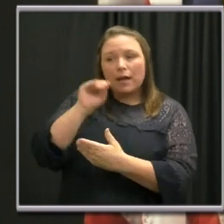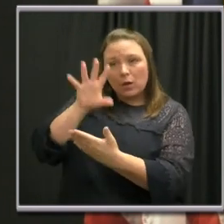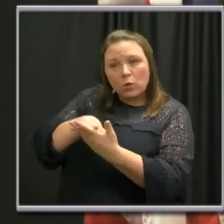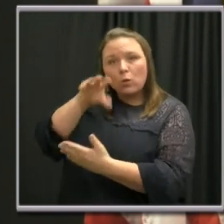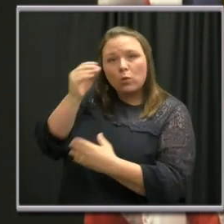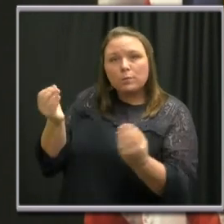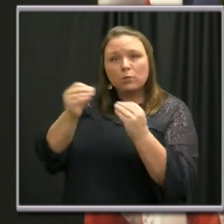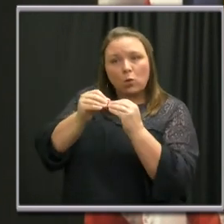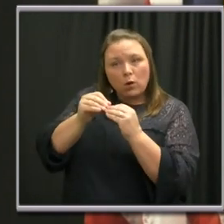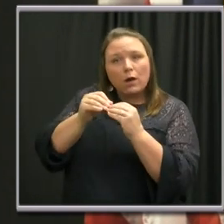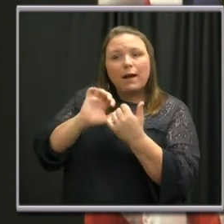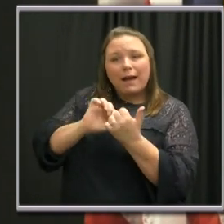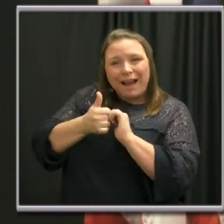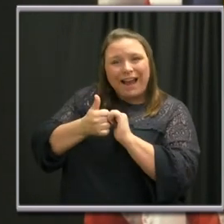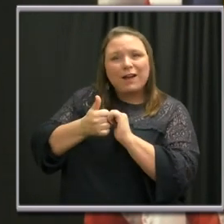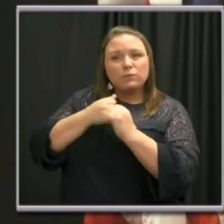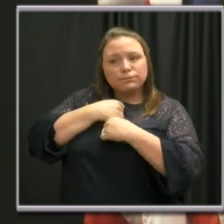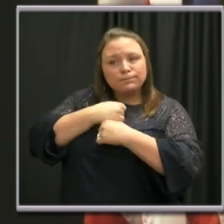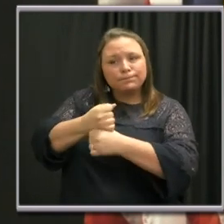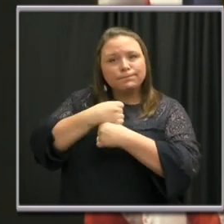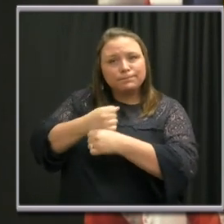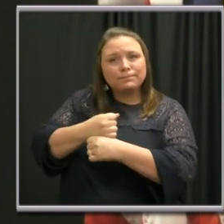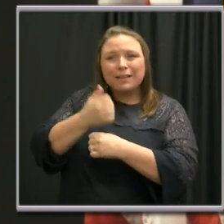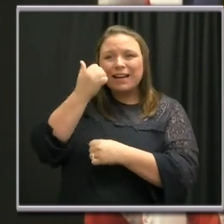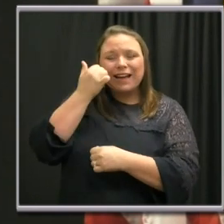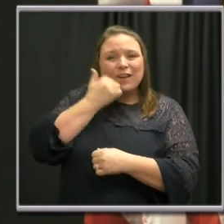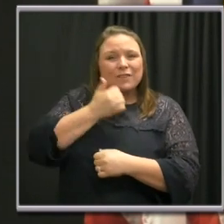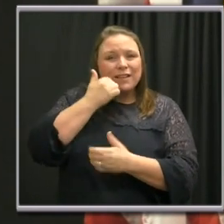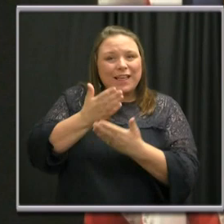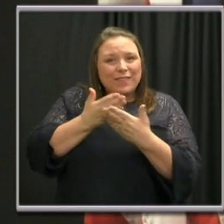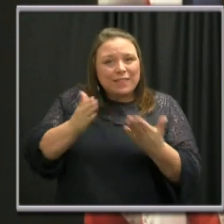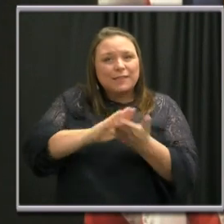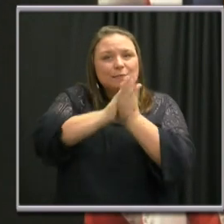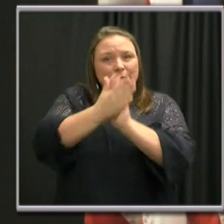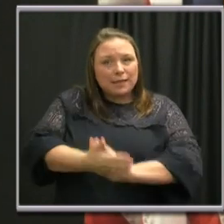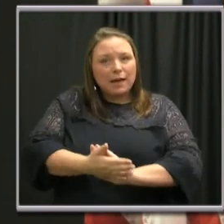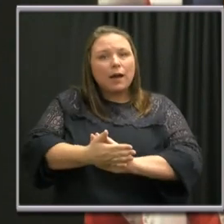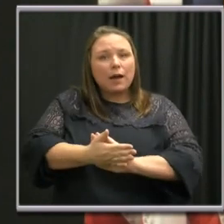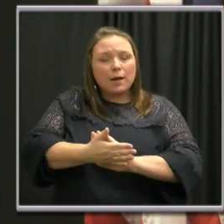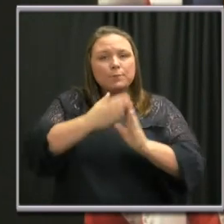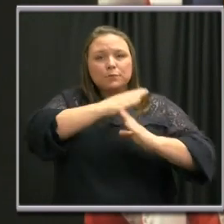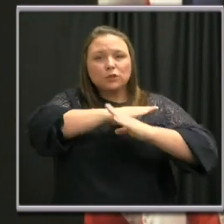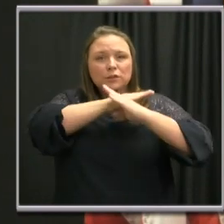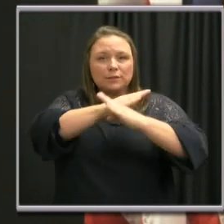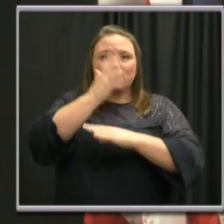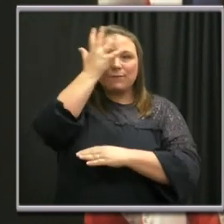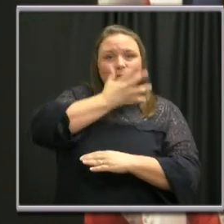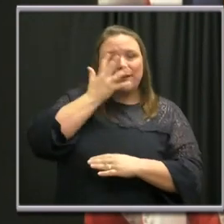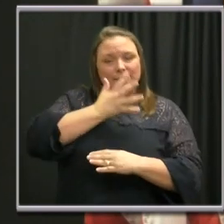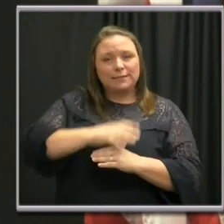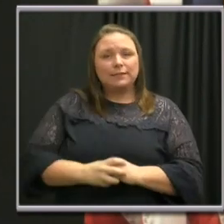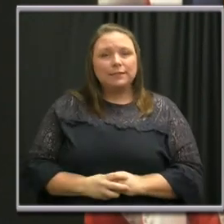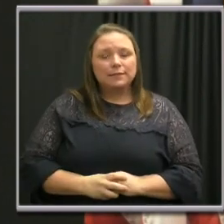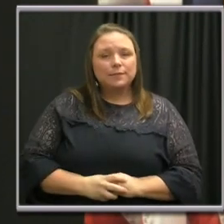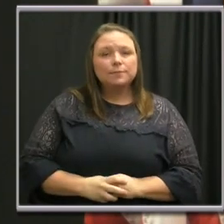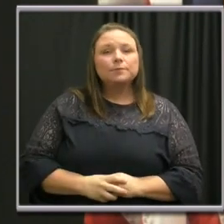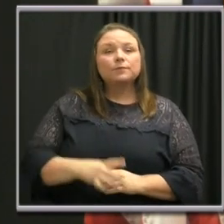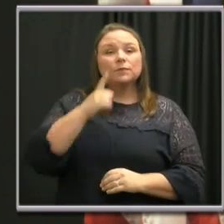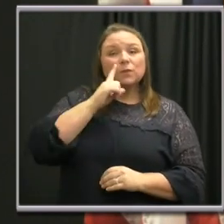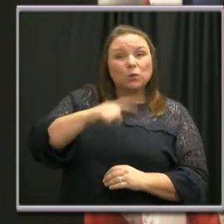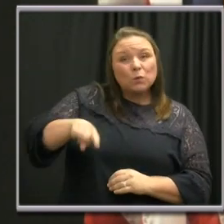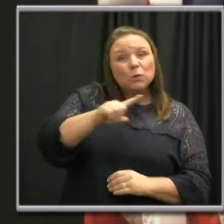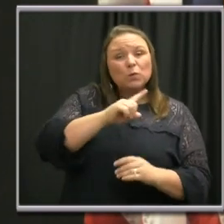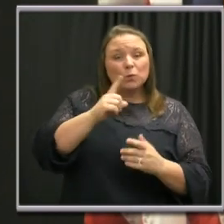how to fashion everyday household items into protective face coverings. For those who